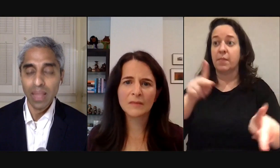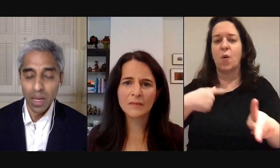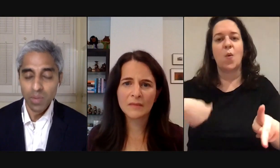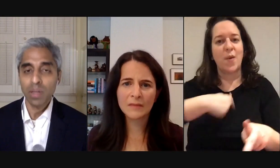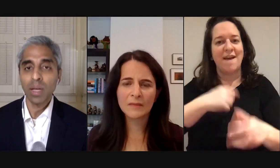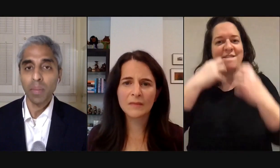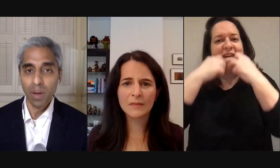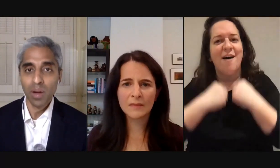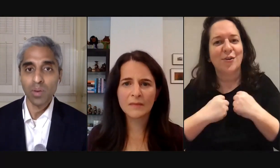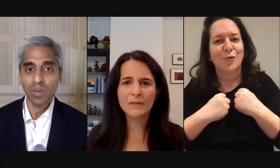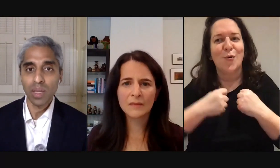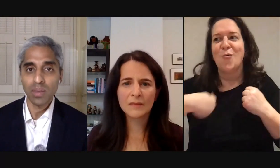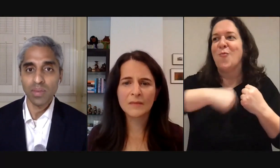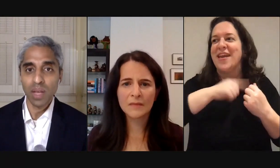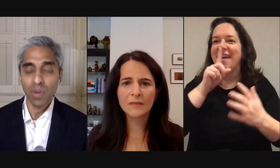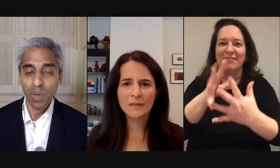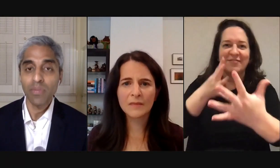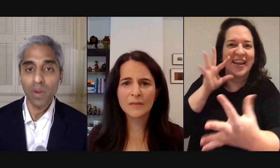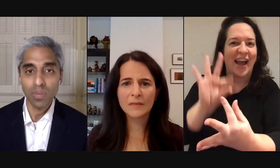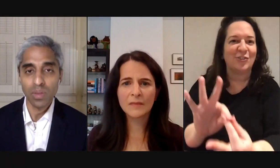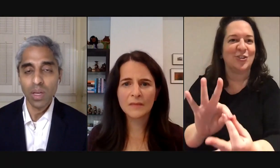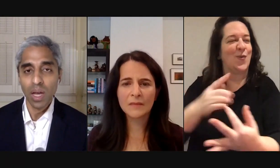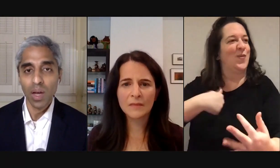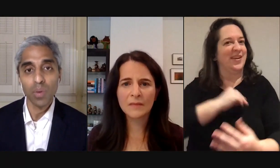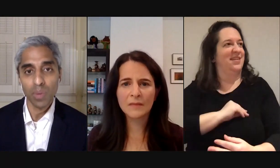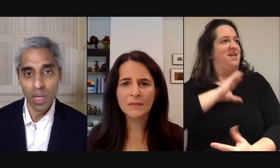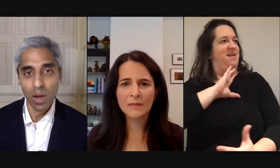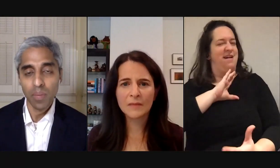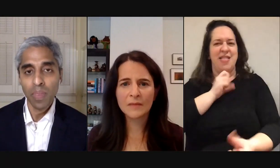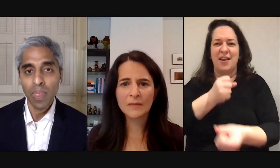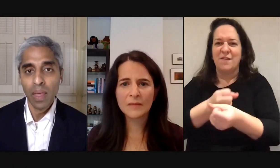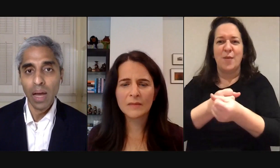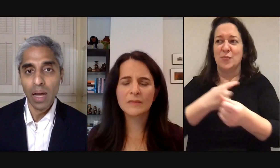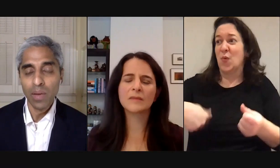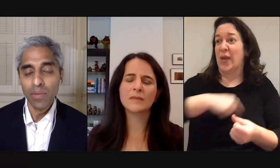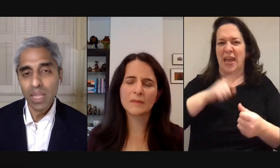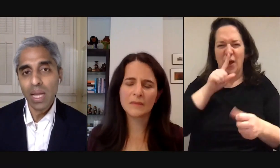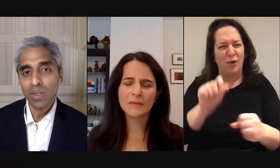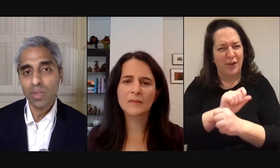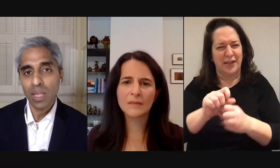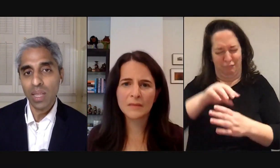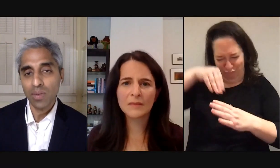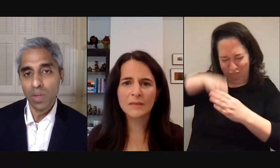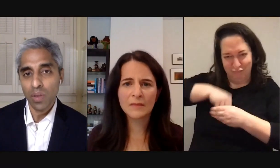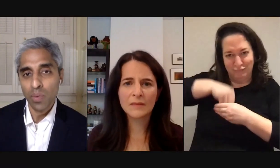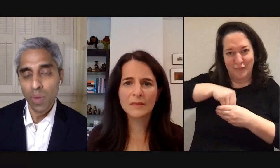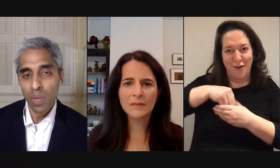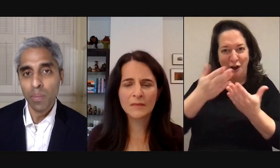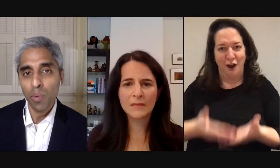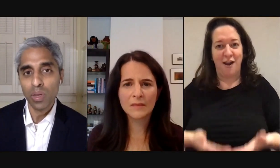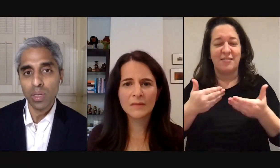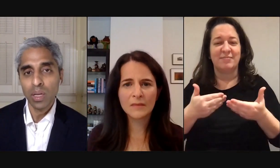that helps build up our own sense of self it reaffirms who we really are you know and finally i'll just say that there's